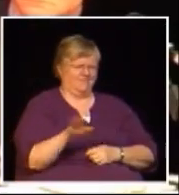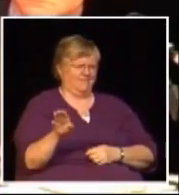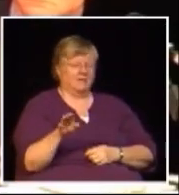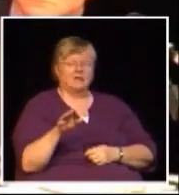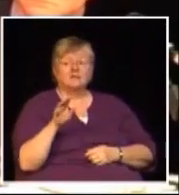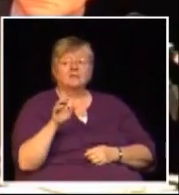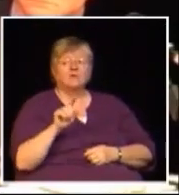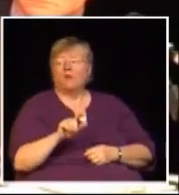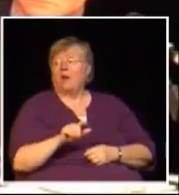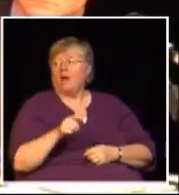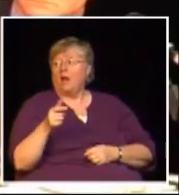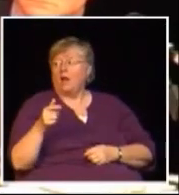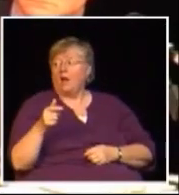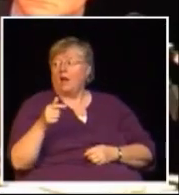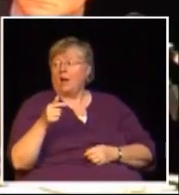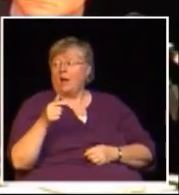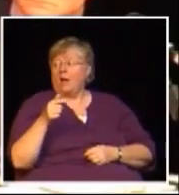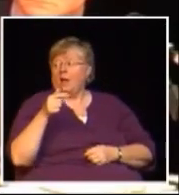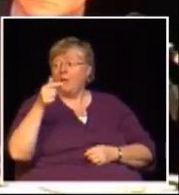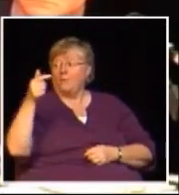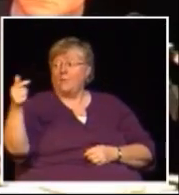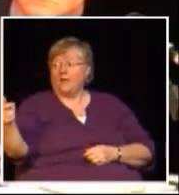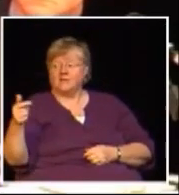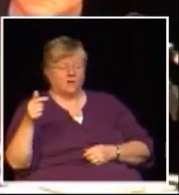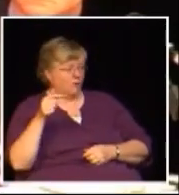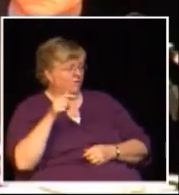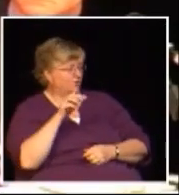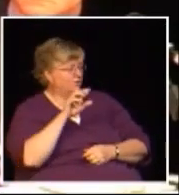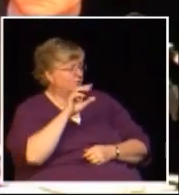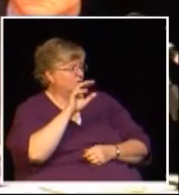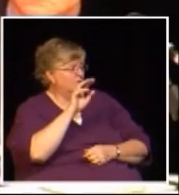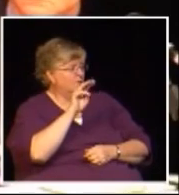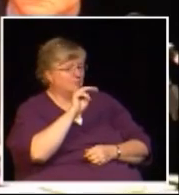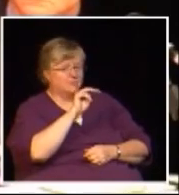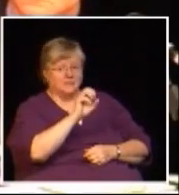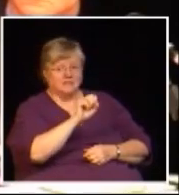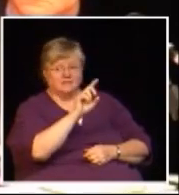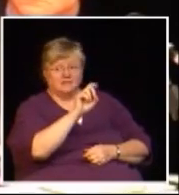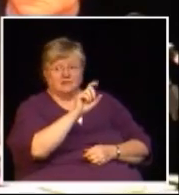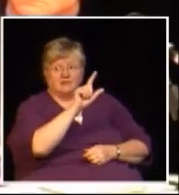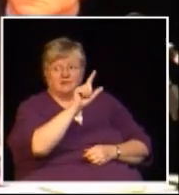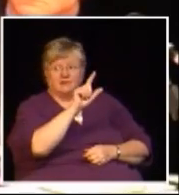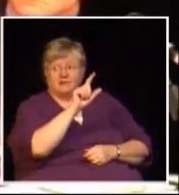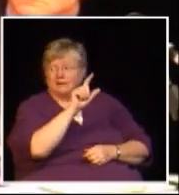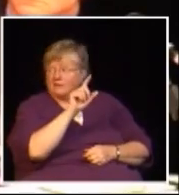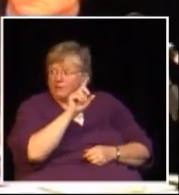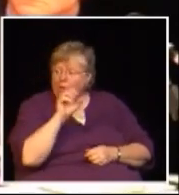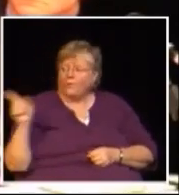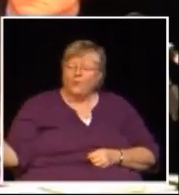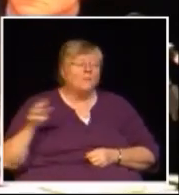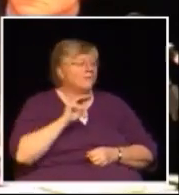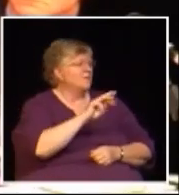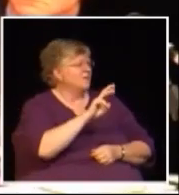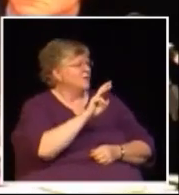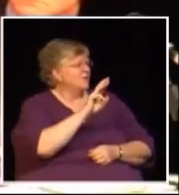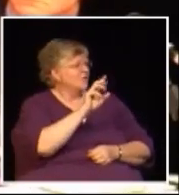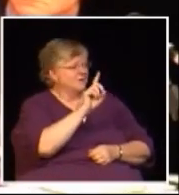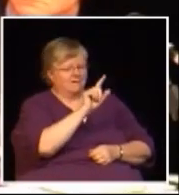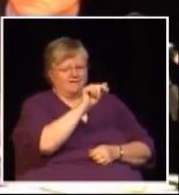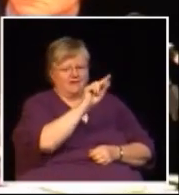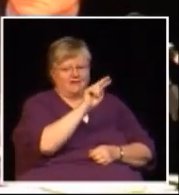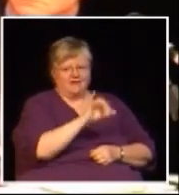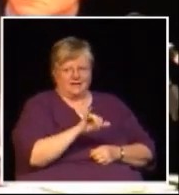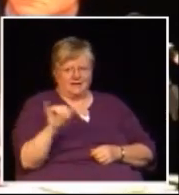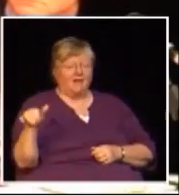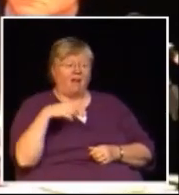I would like to actually I'll just pass this over to Mr. Delaney he was talking about the fact that all farmers have no PST on things because